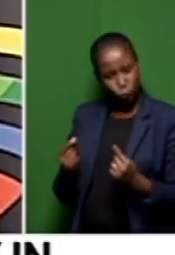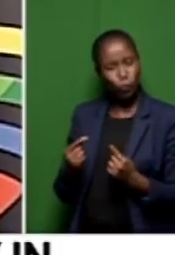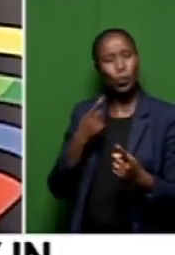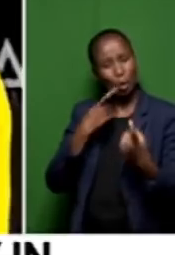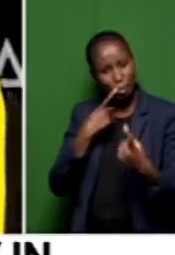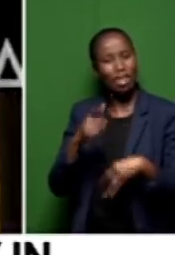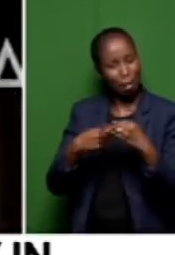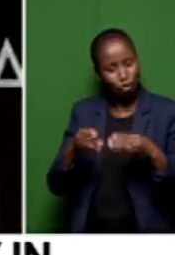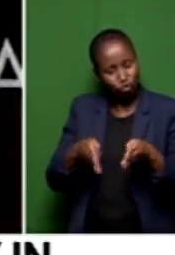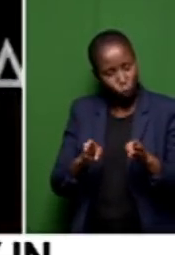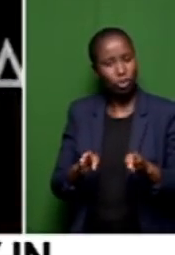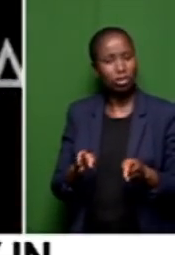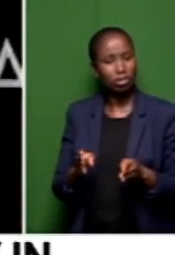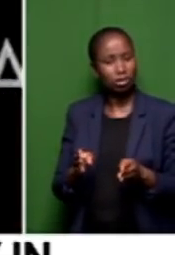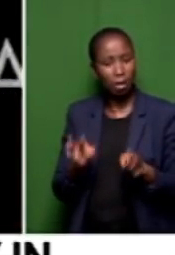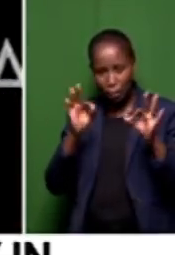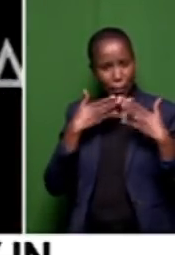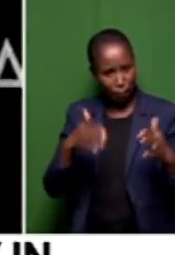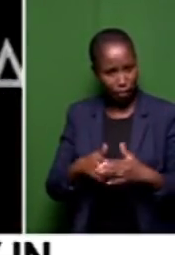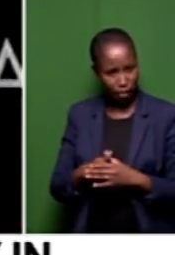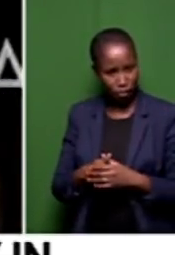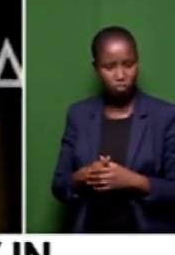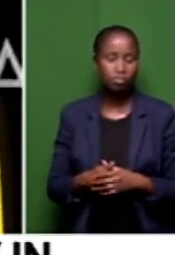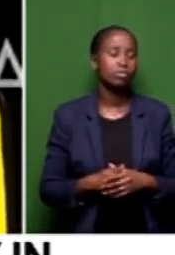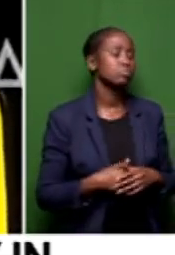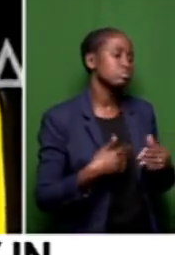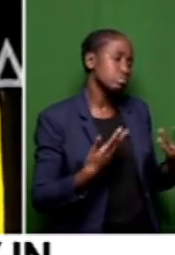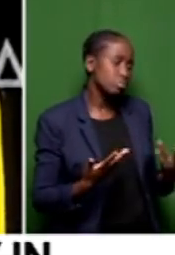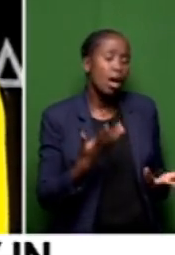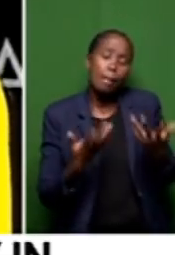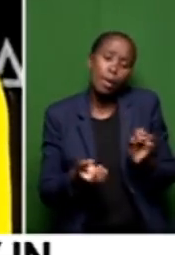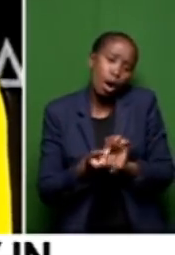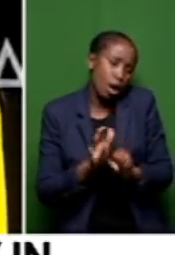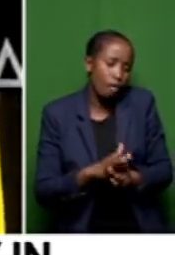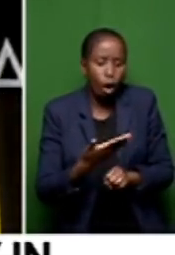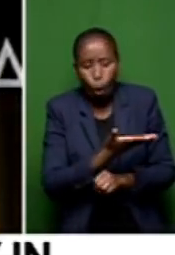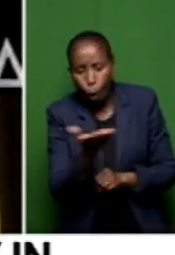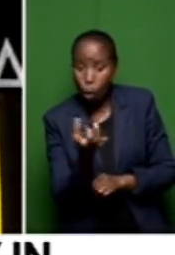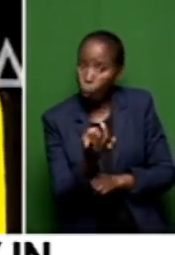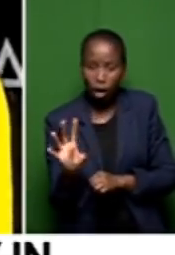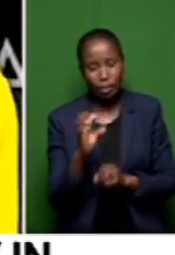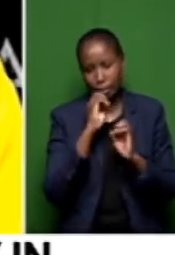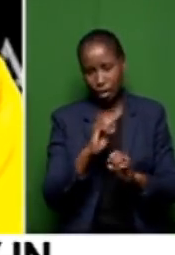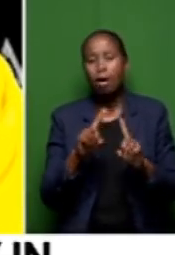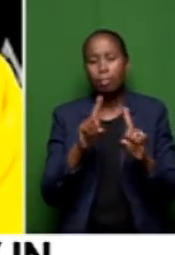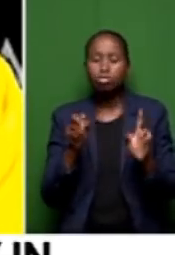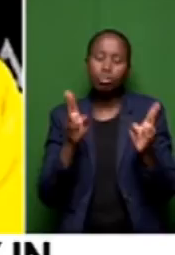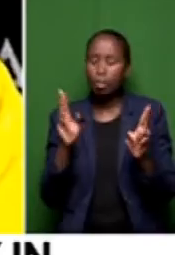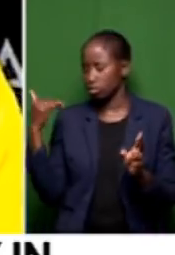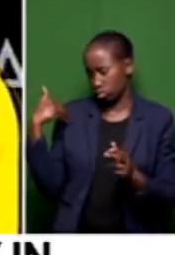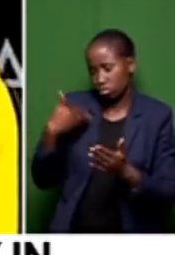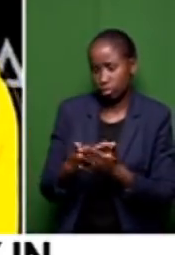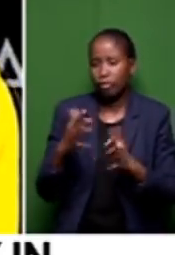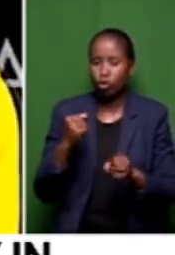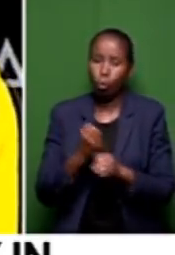roads? Well, we may not have covered all of them at once, but generally we have done well insofar as our observation